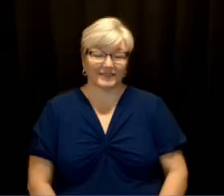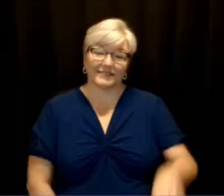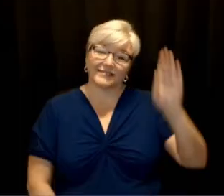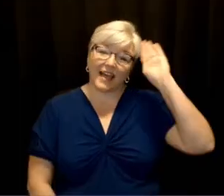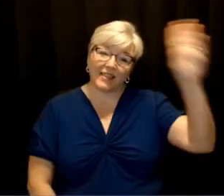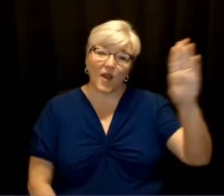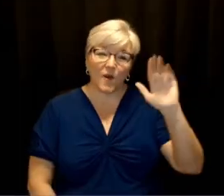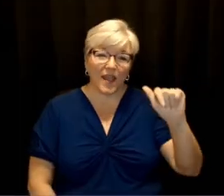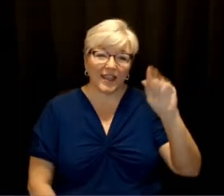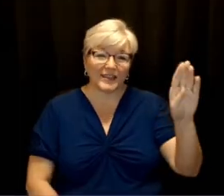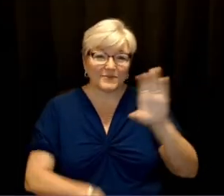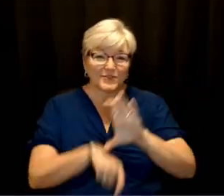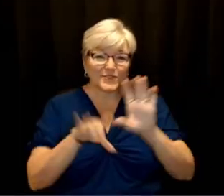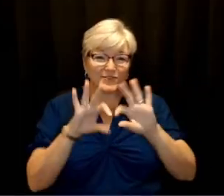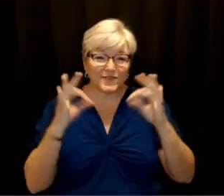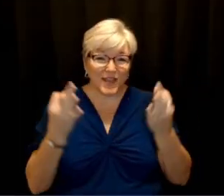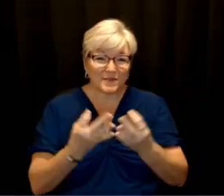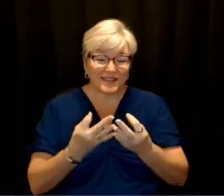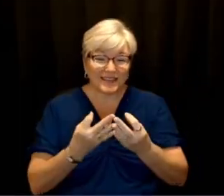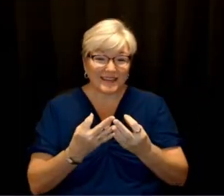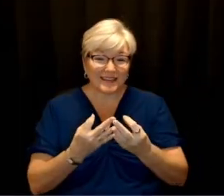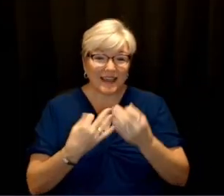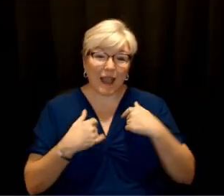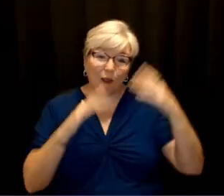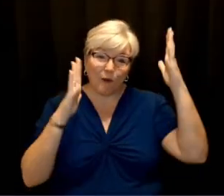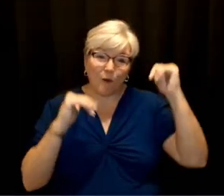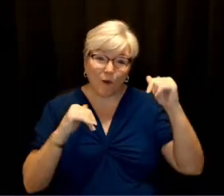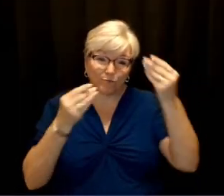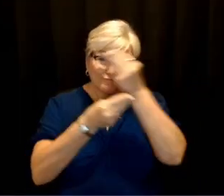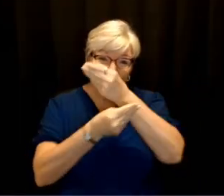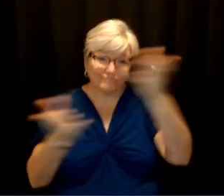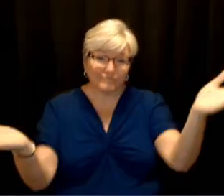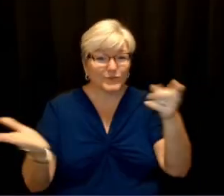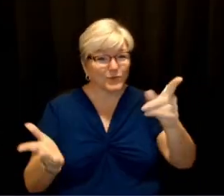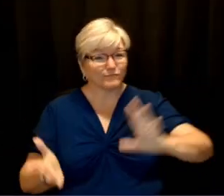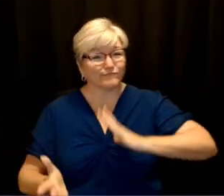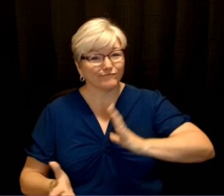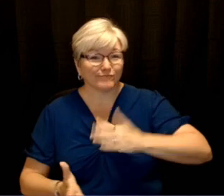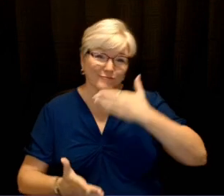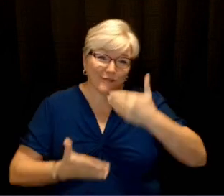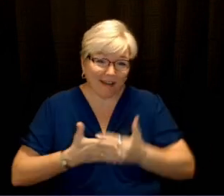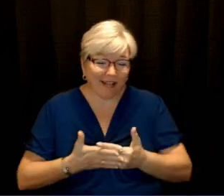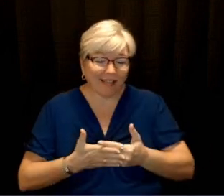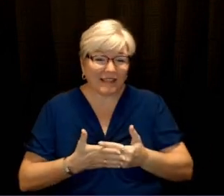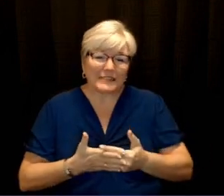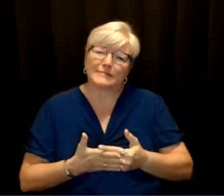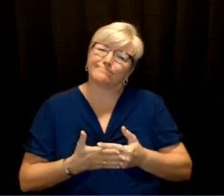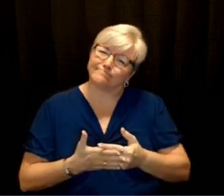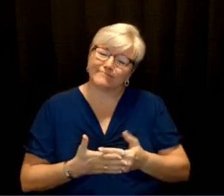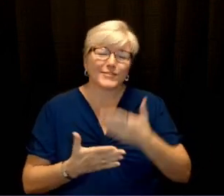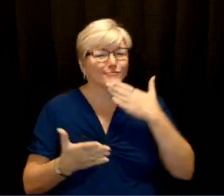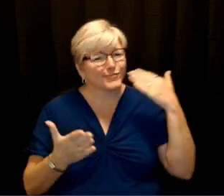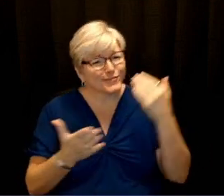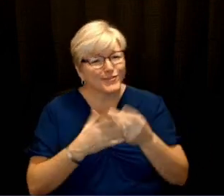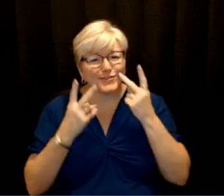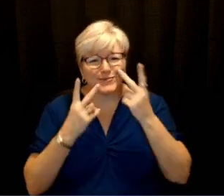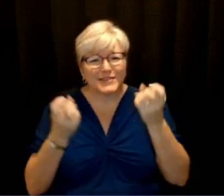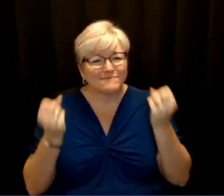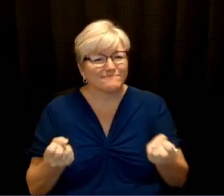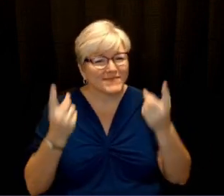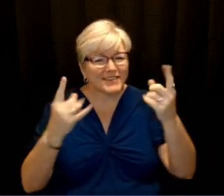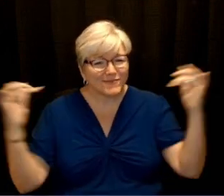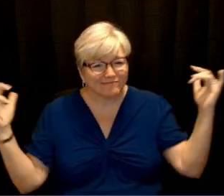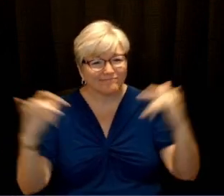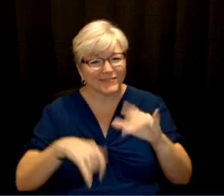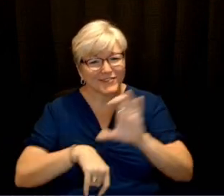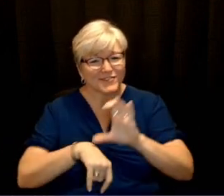Hey, A&M Church family, I hope this message finds you well. Just want to share with you that it was so good to see so many of you